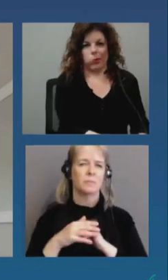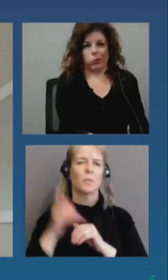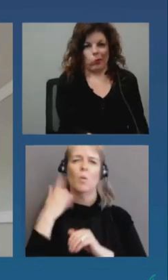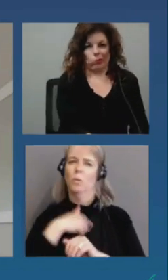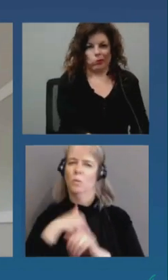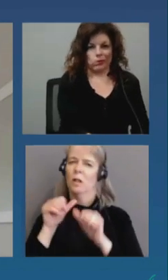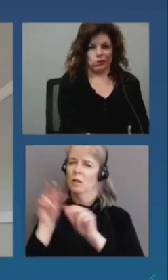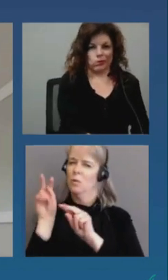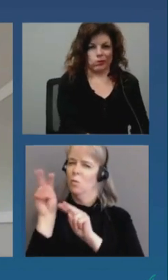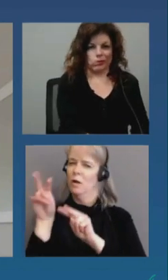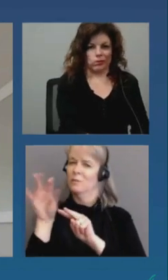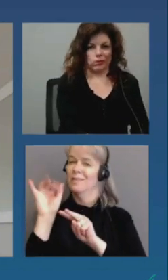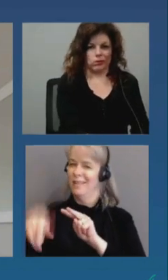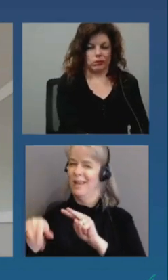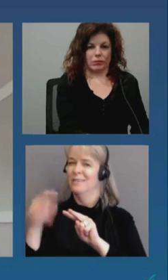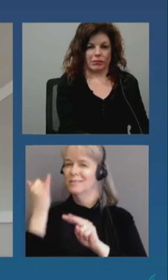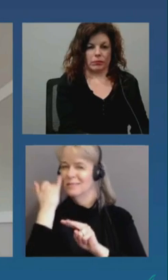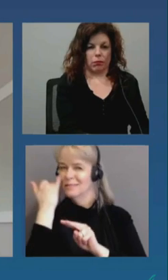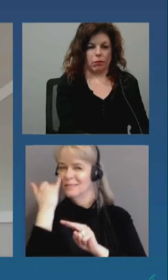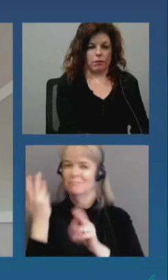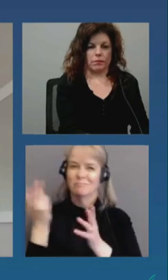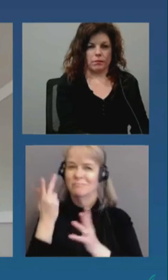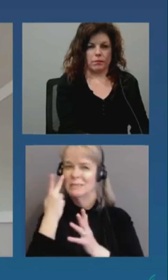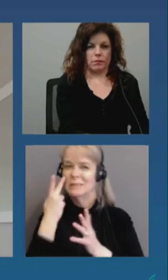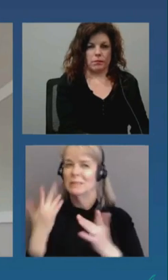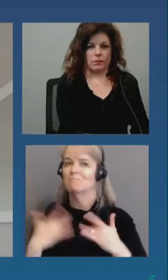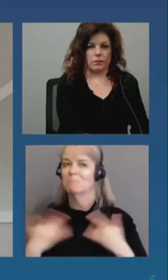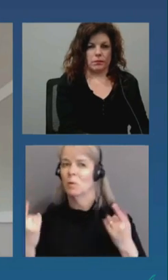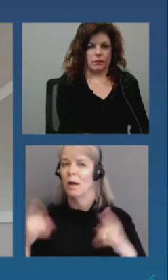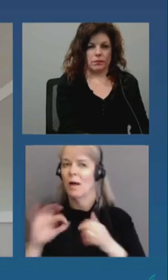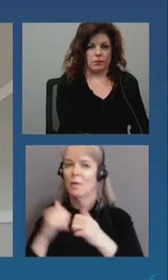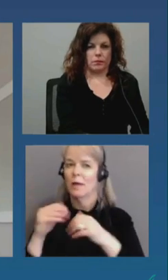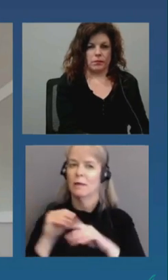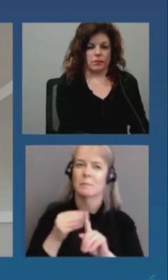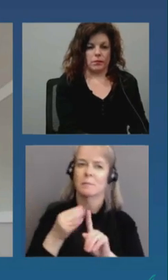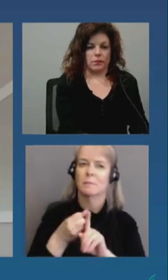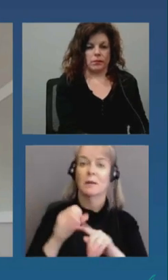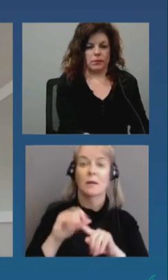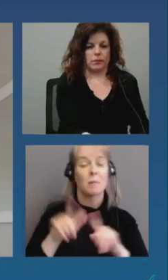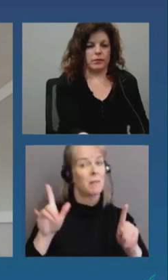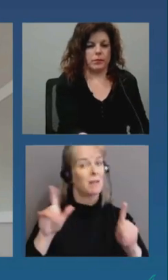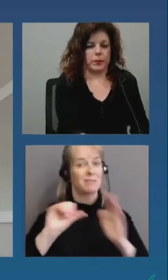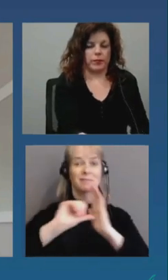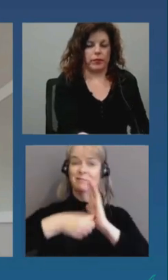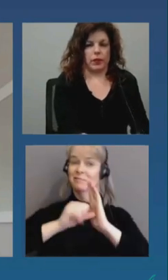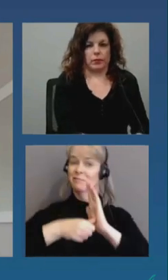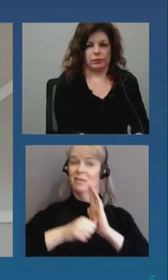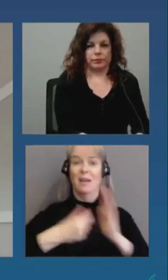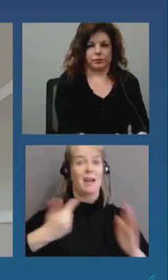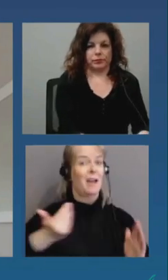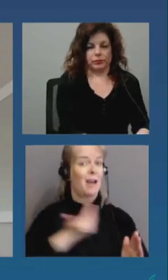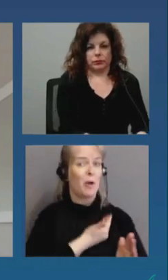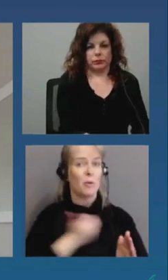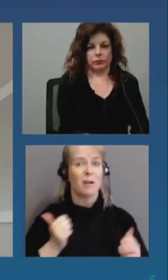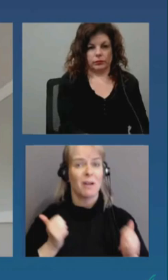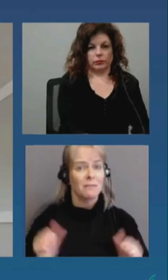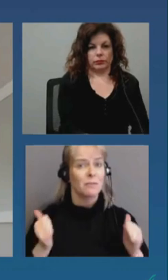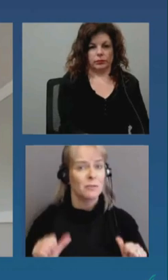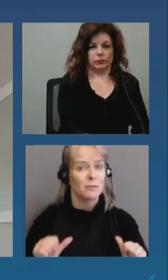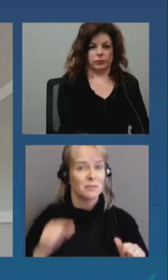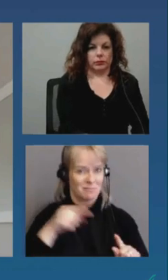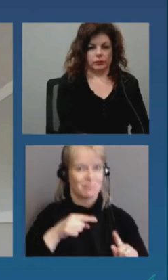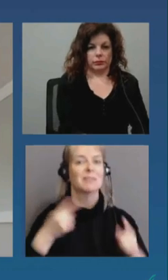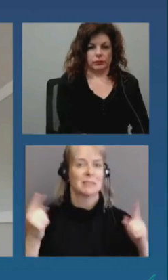at at this point i want to give people measures are working in ottawa that um this is